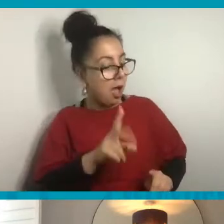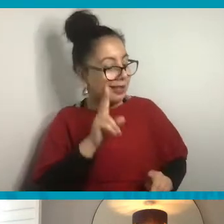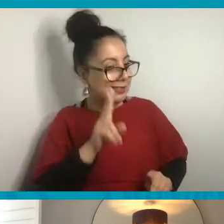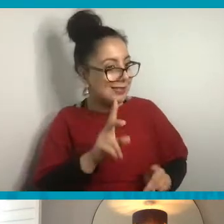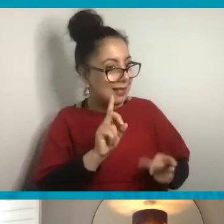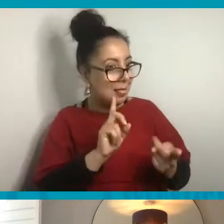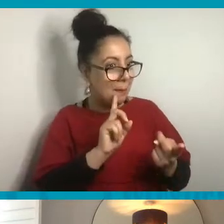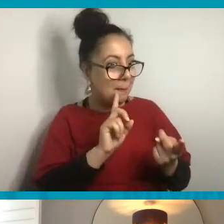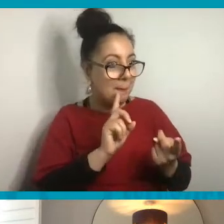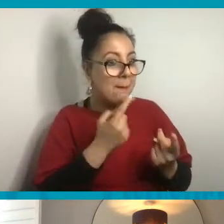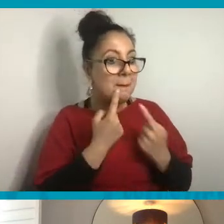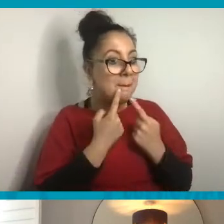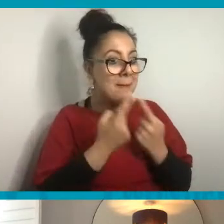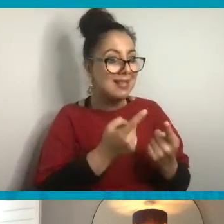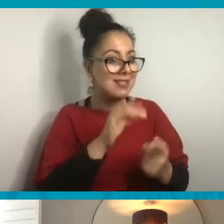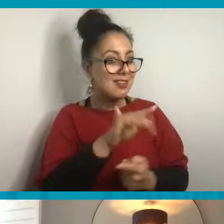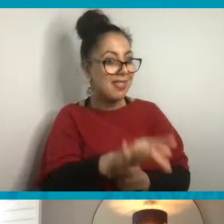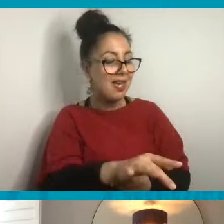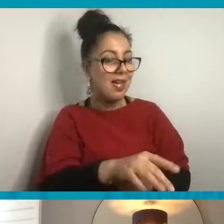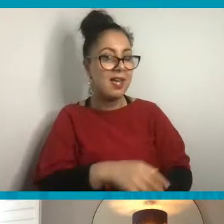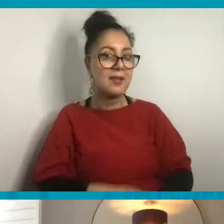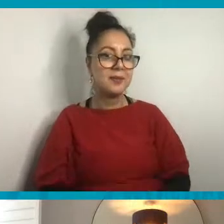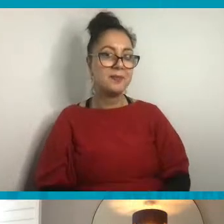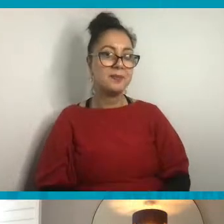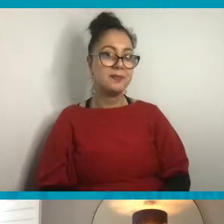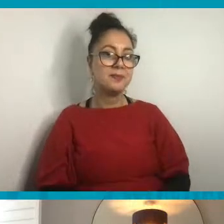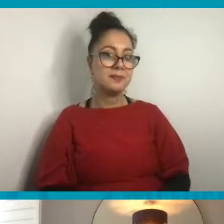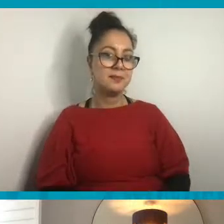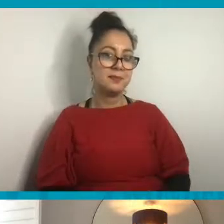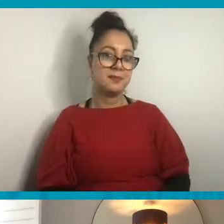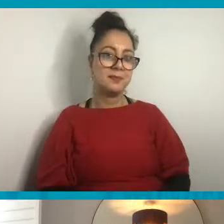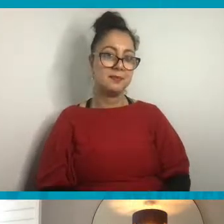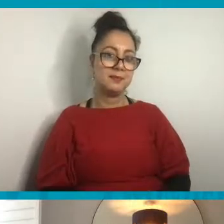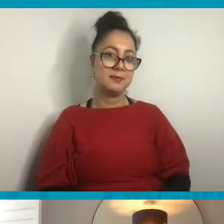So people like that about my work as well.